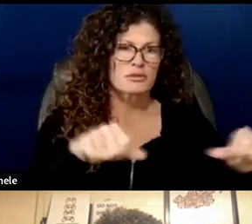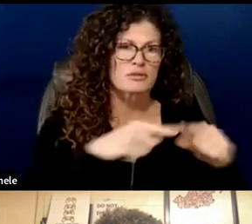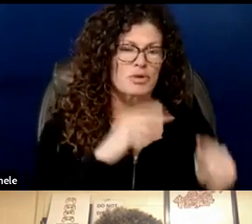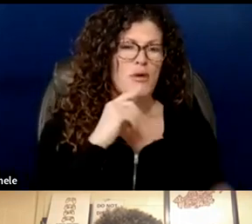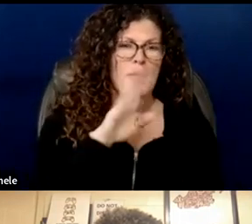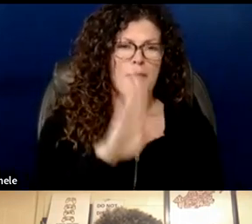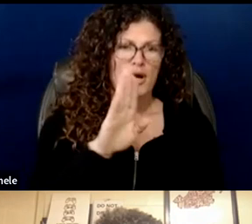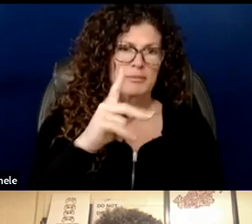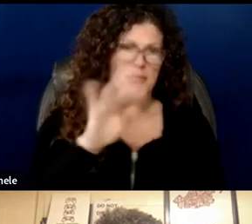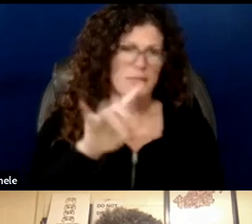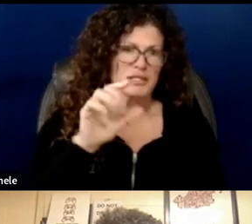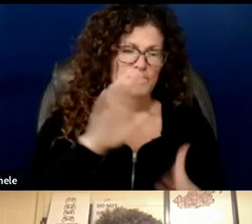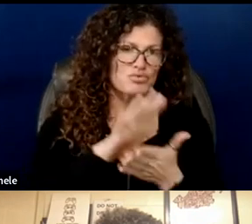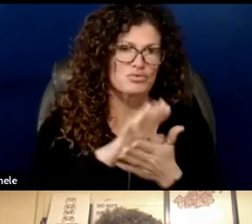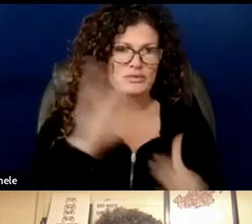bostonpublicschools.org.